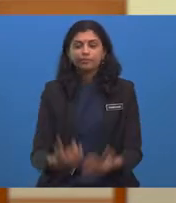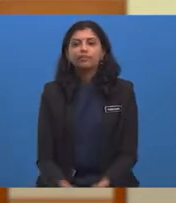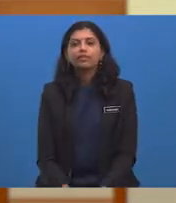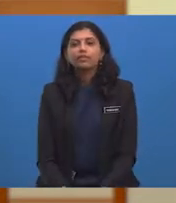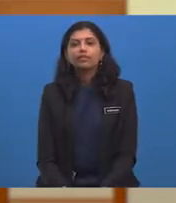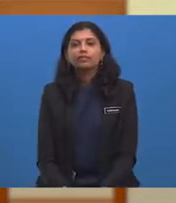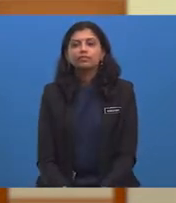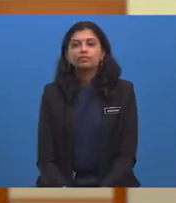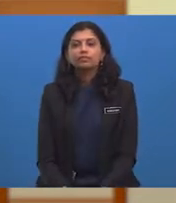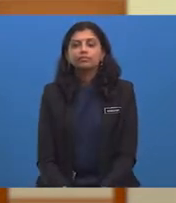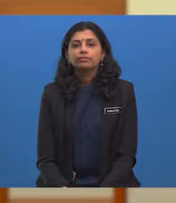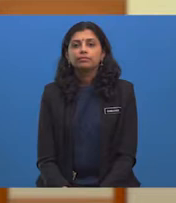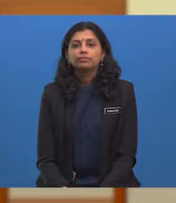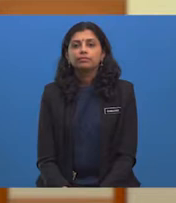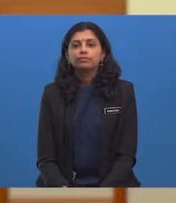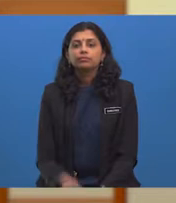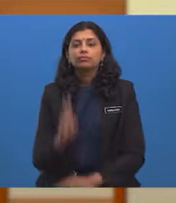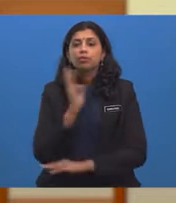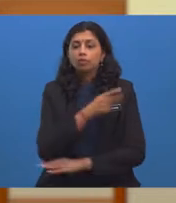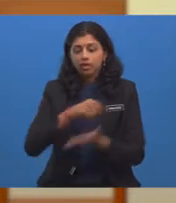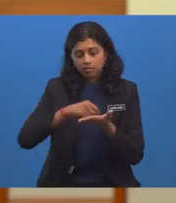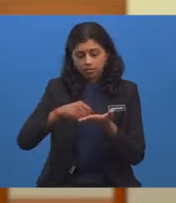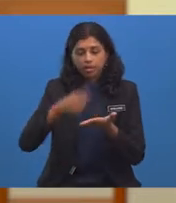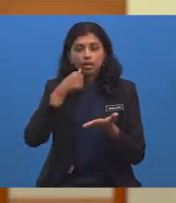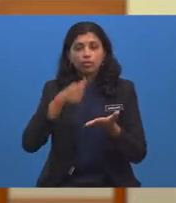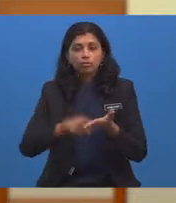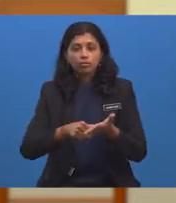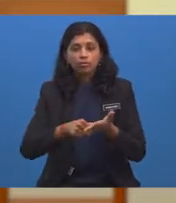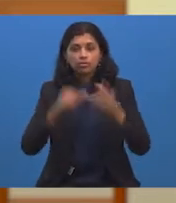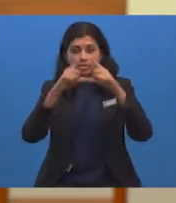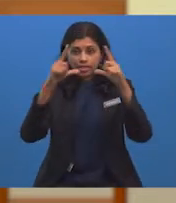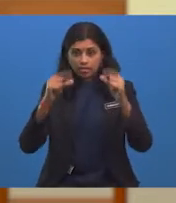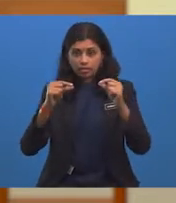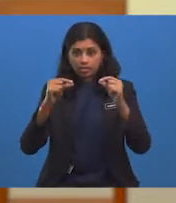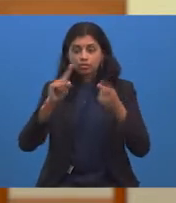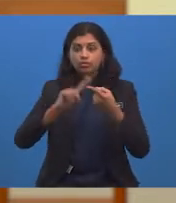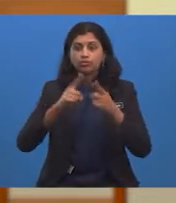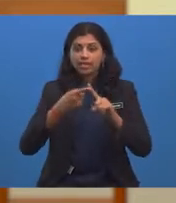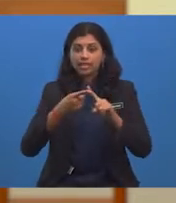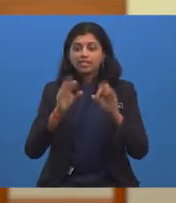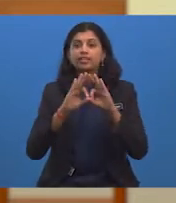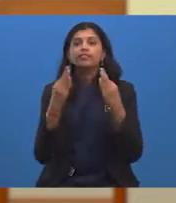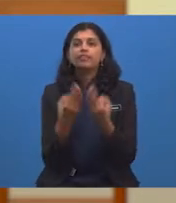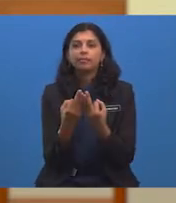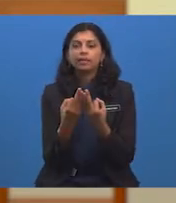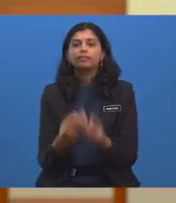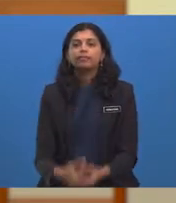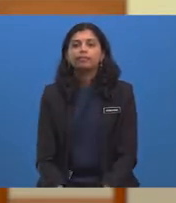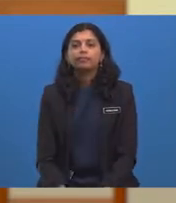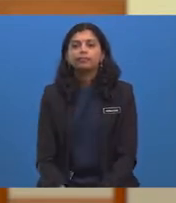We write postcards to our friends, family and loved ones.